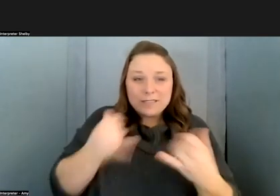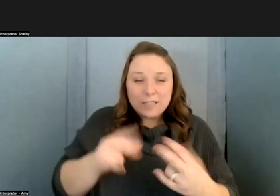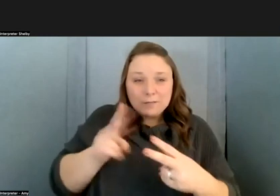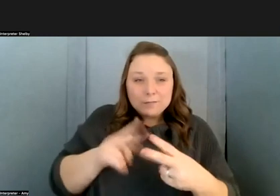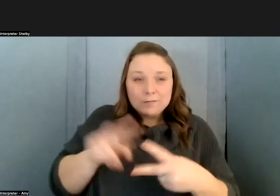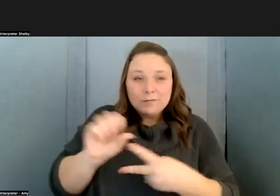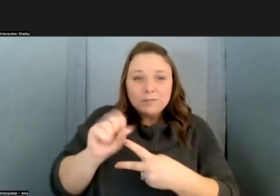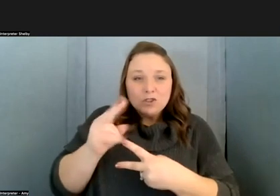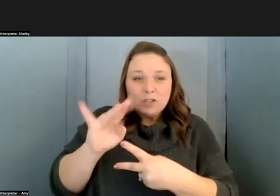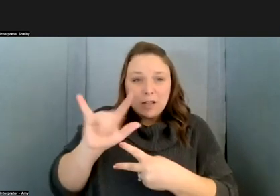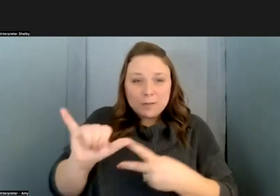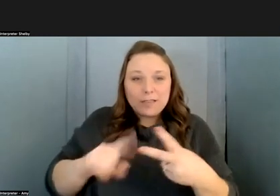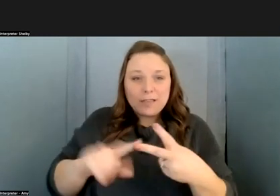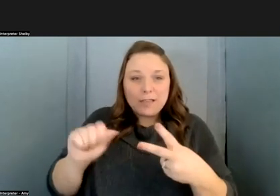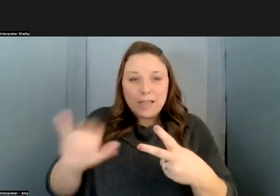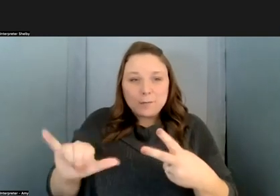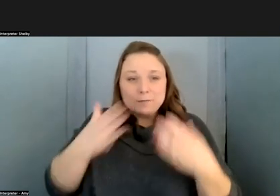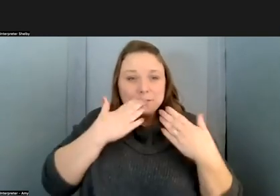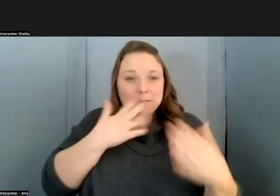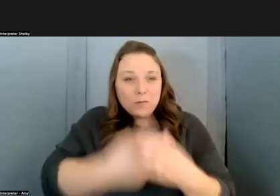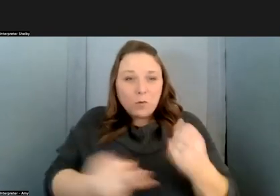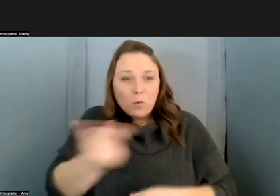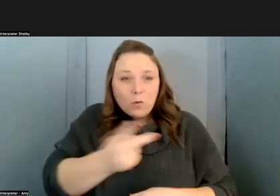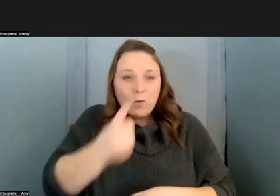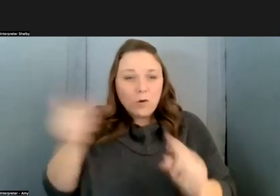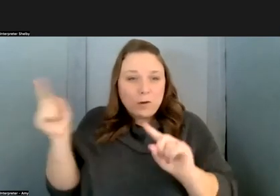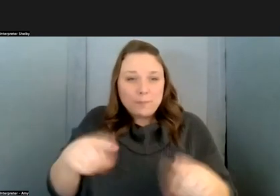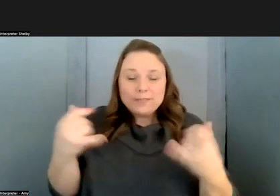and amy thank you for um being here